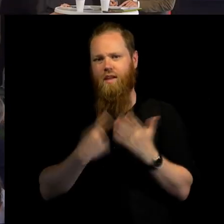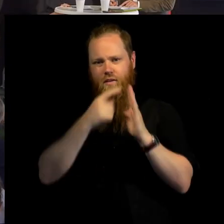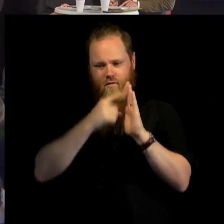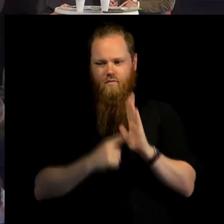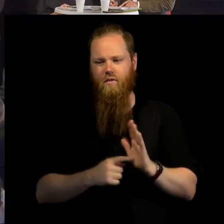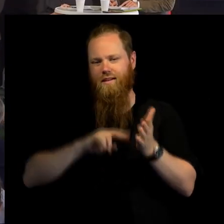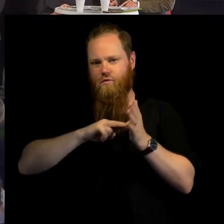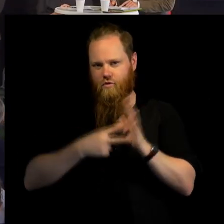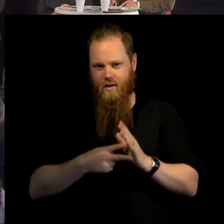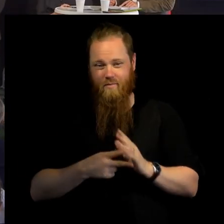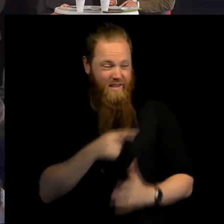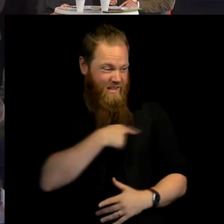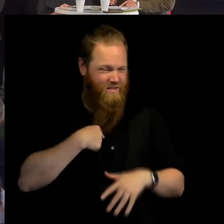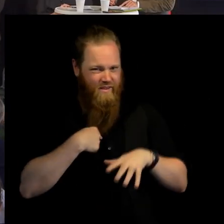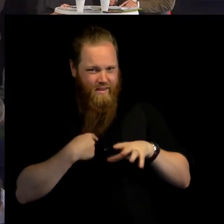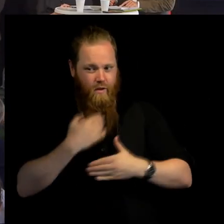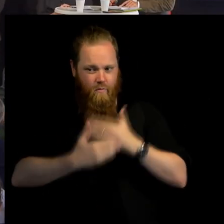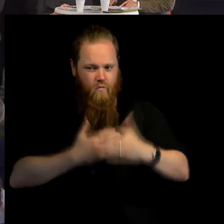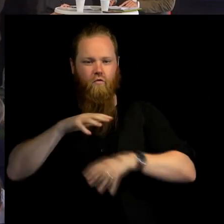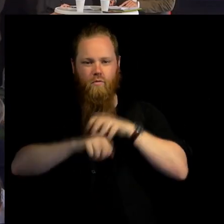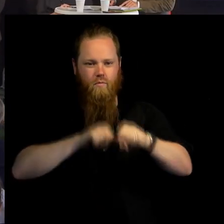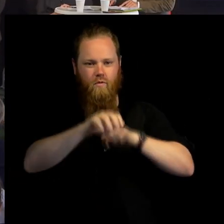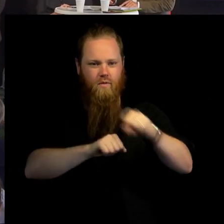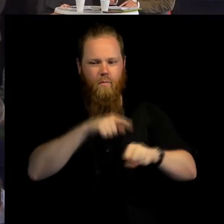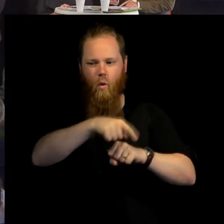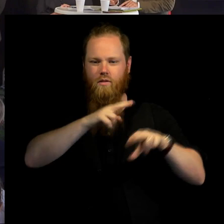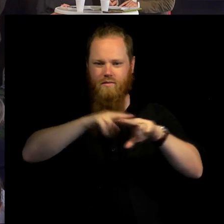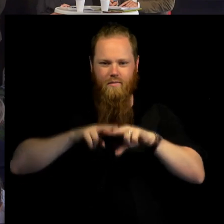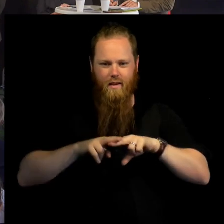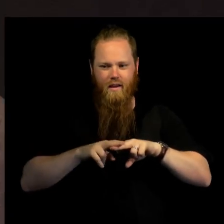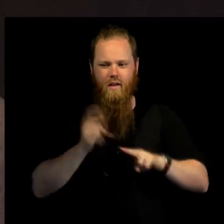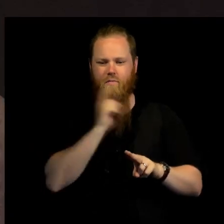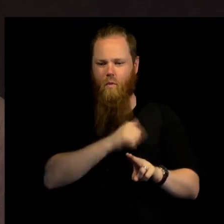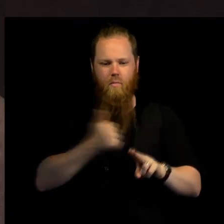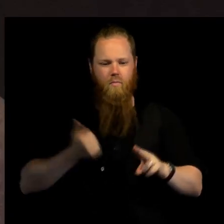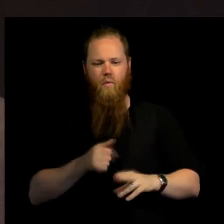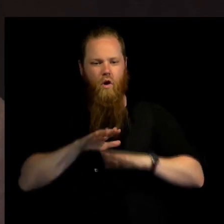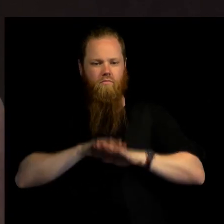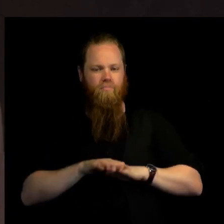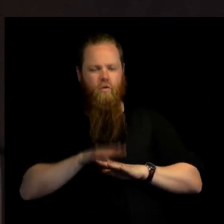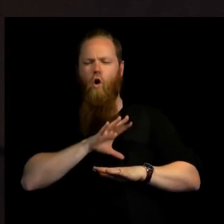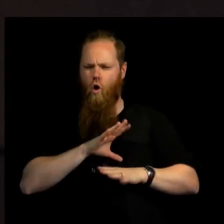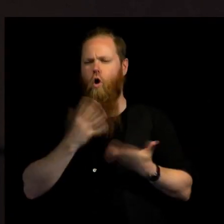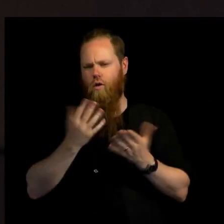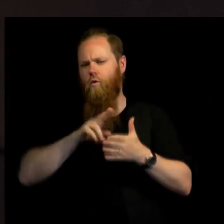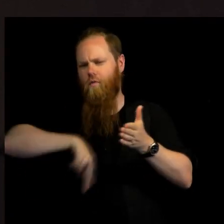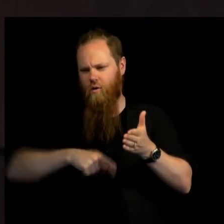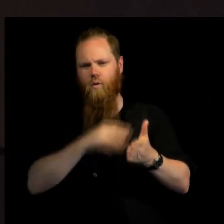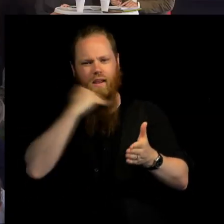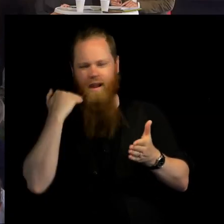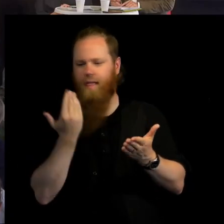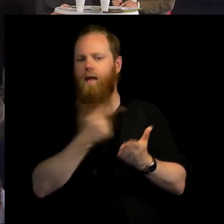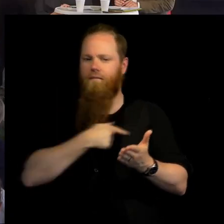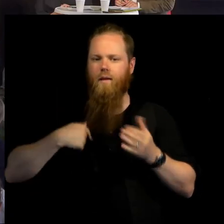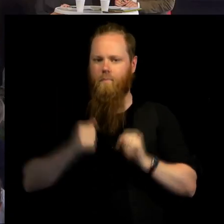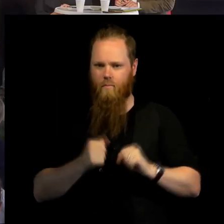reclaim that space continuously, right? Absolutely. You can't rest on the conventions and you have to bring them to life